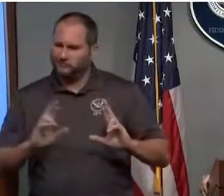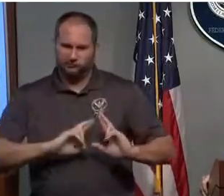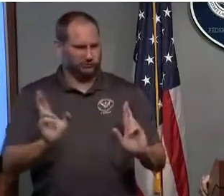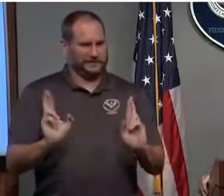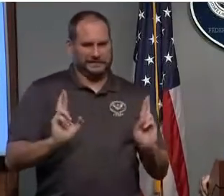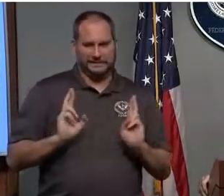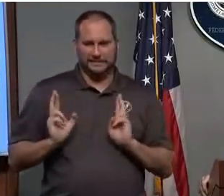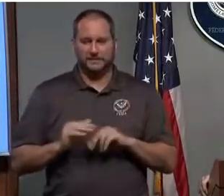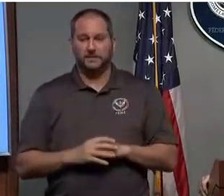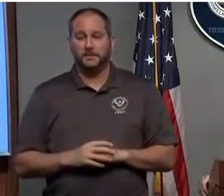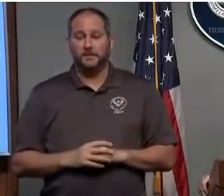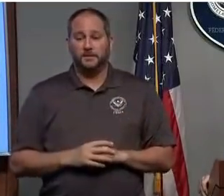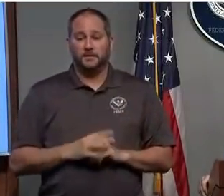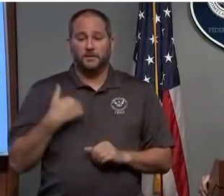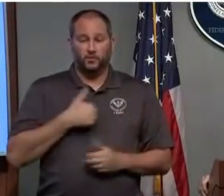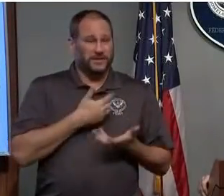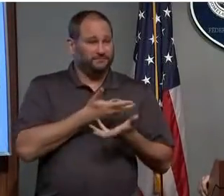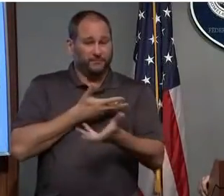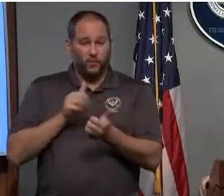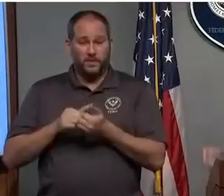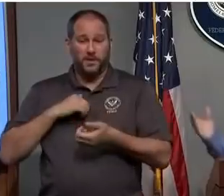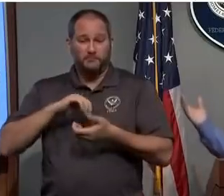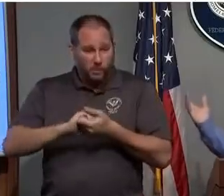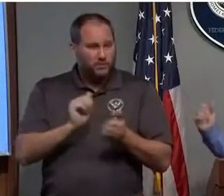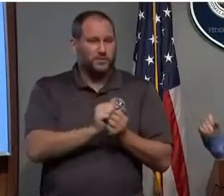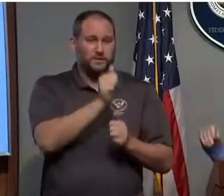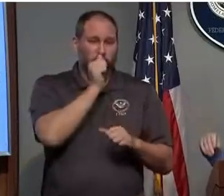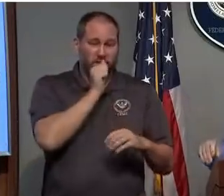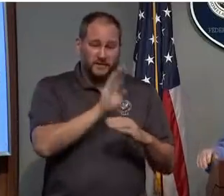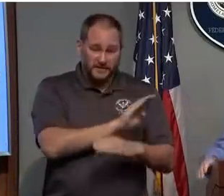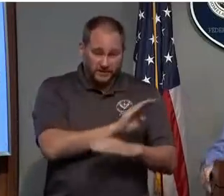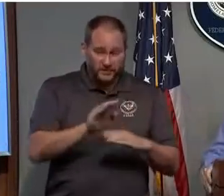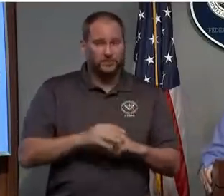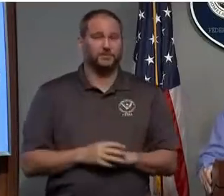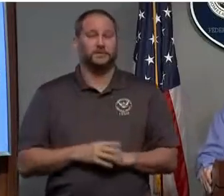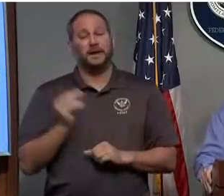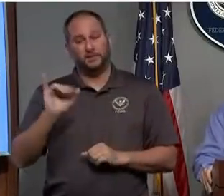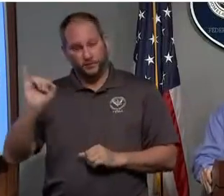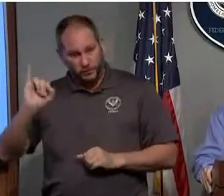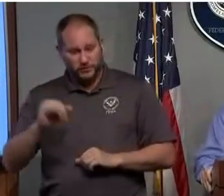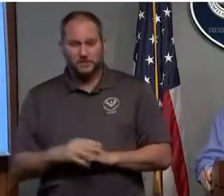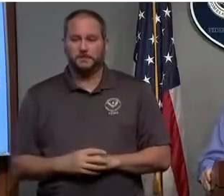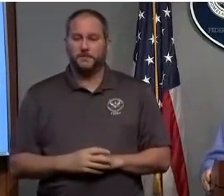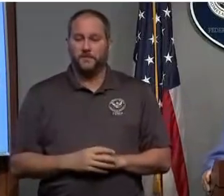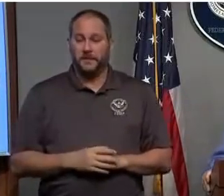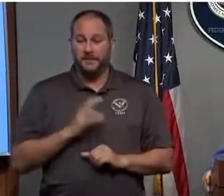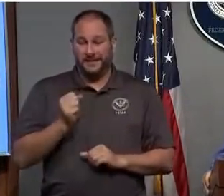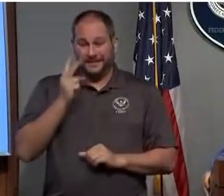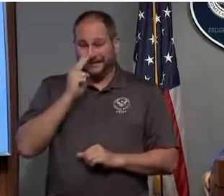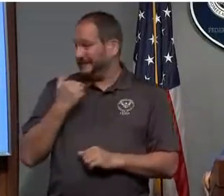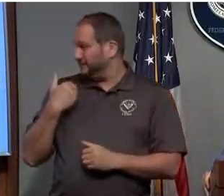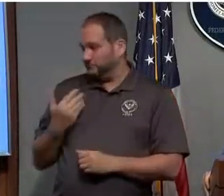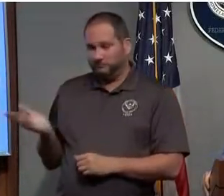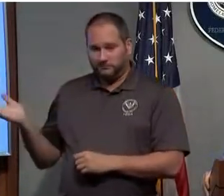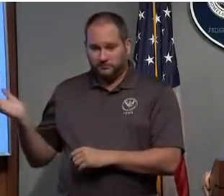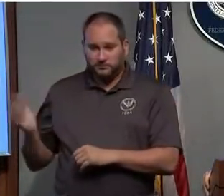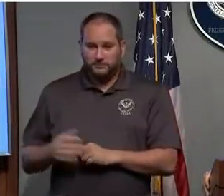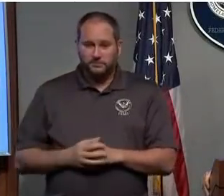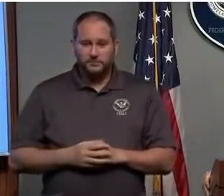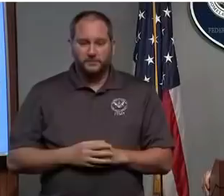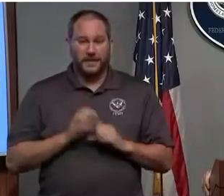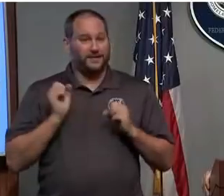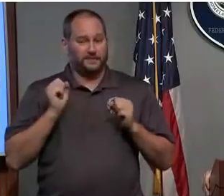engaged with our partners at the private sector. Our focus, as you can see, priority is going to be life-saving, but on the monitors it's also